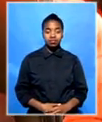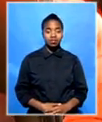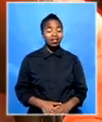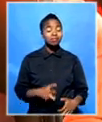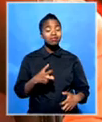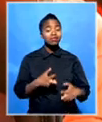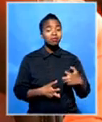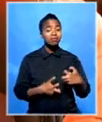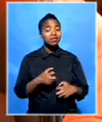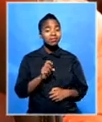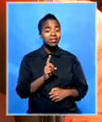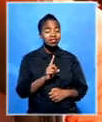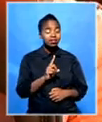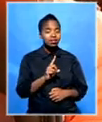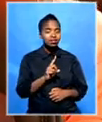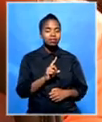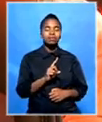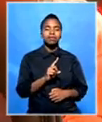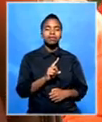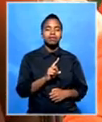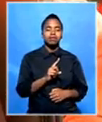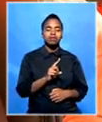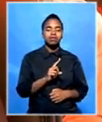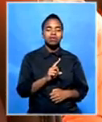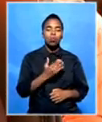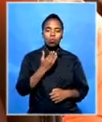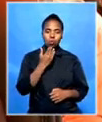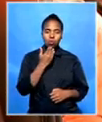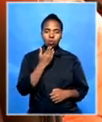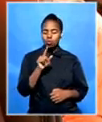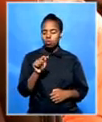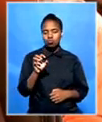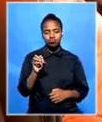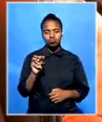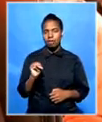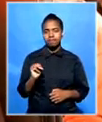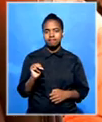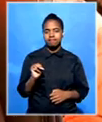was Prime Minister Thomas Muzo-Haitaba.